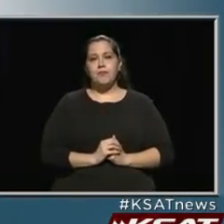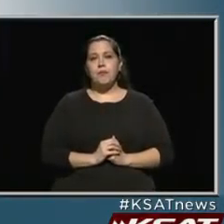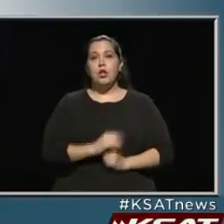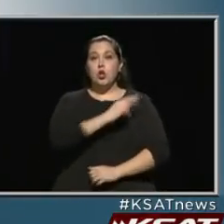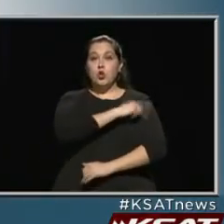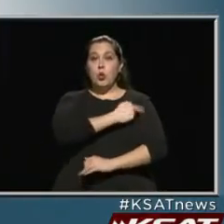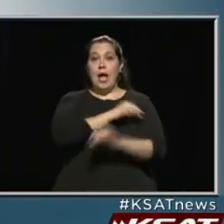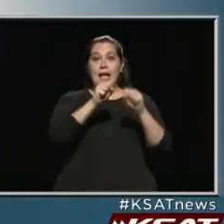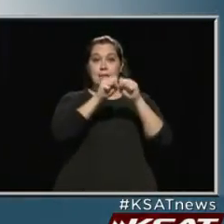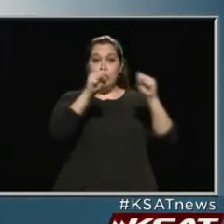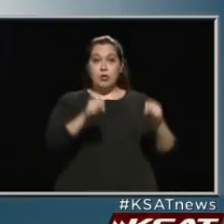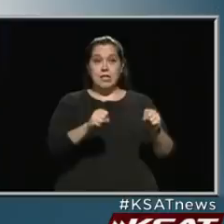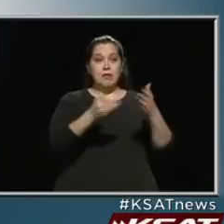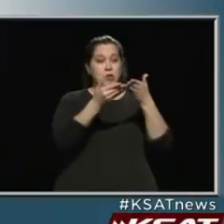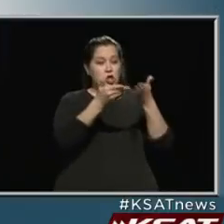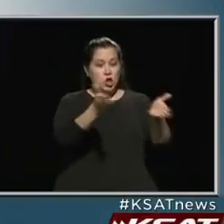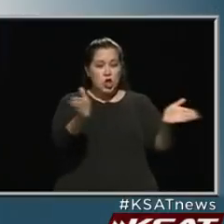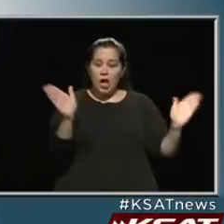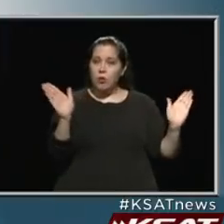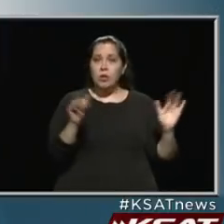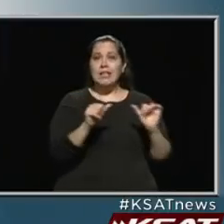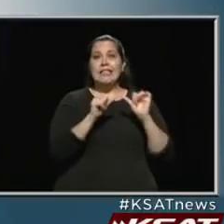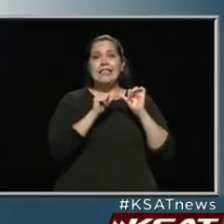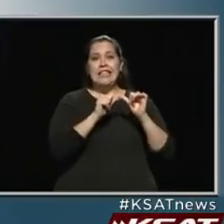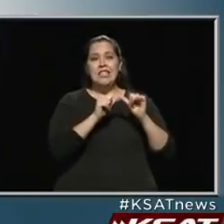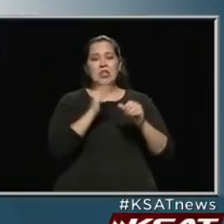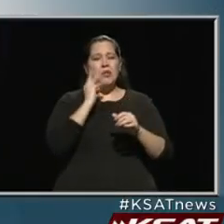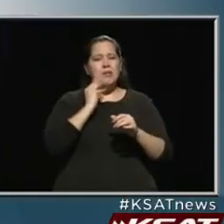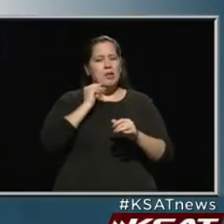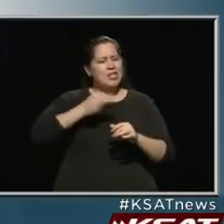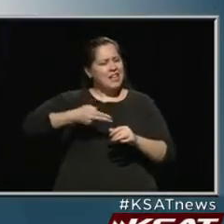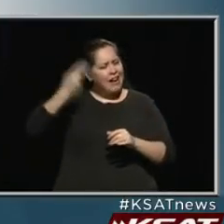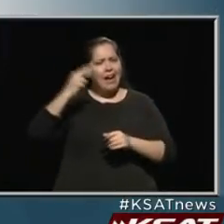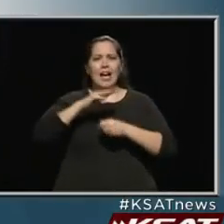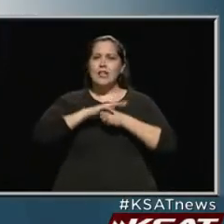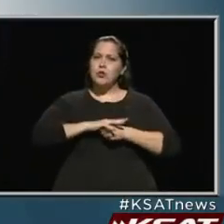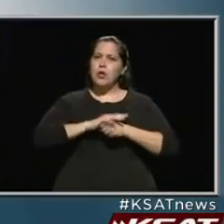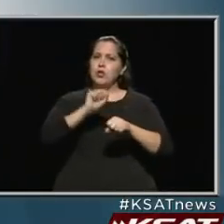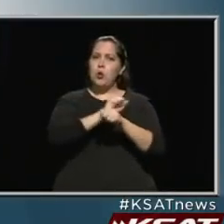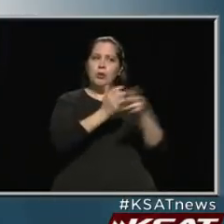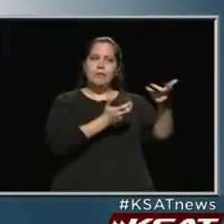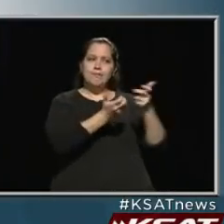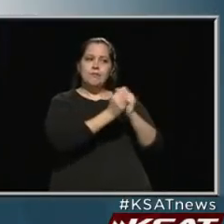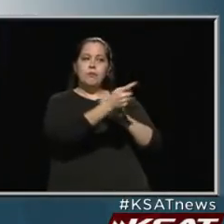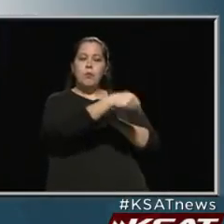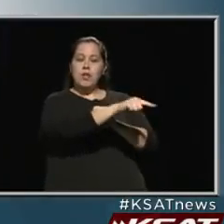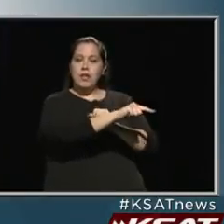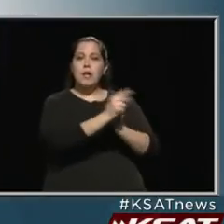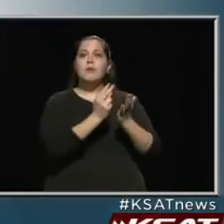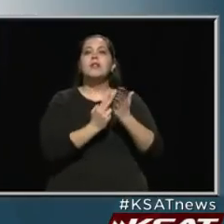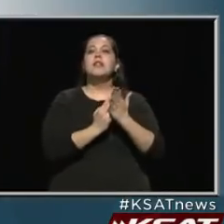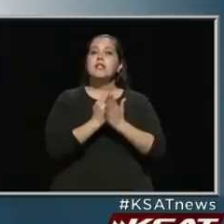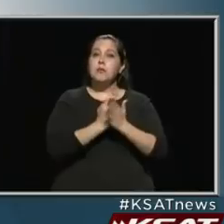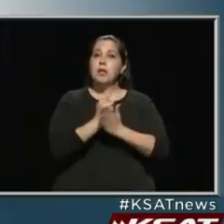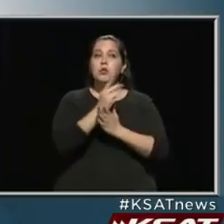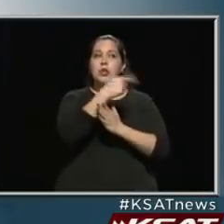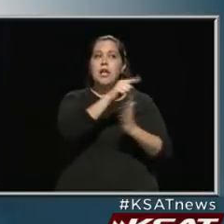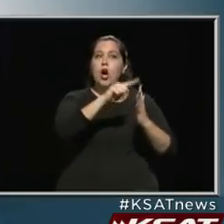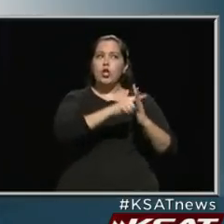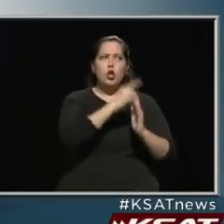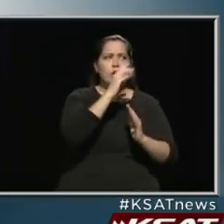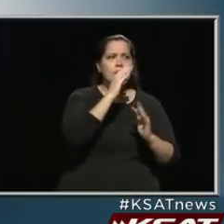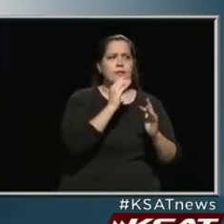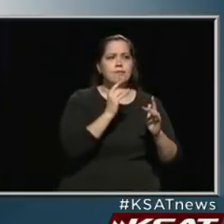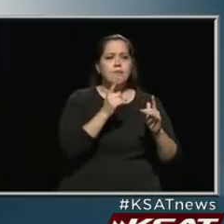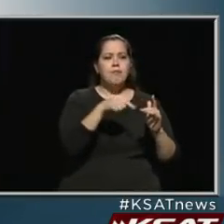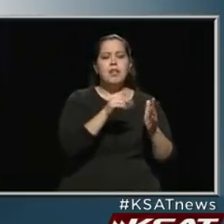So the hospital system as a whole continues to be under high stress. So we are working with them to ensure that they are beginning their surge